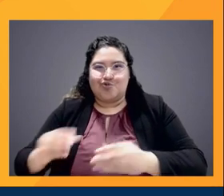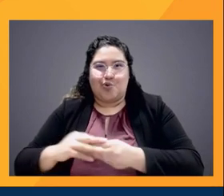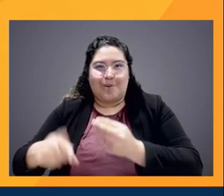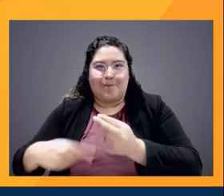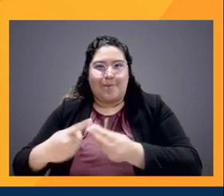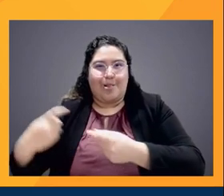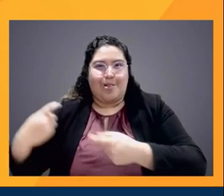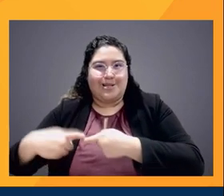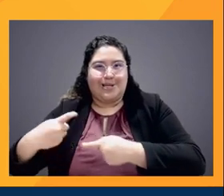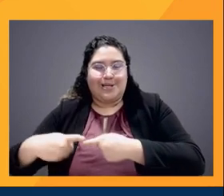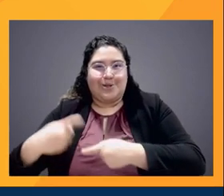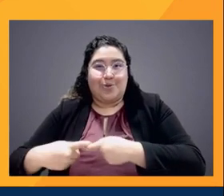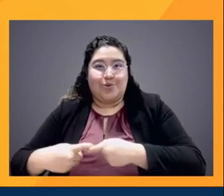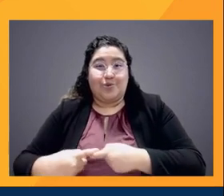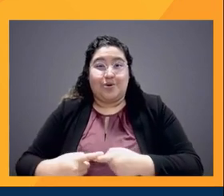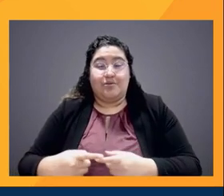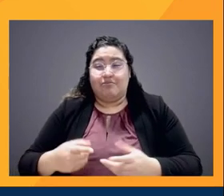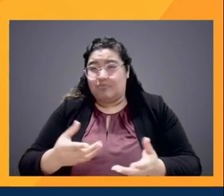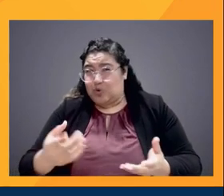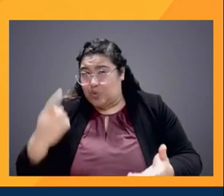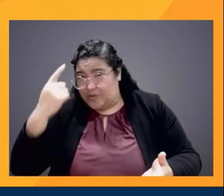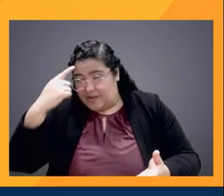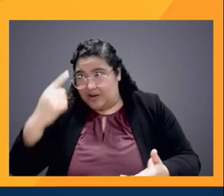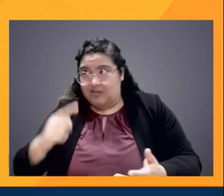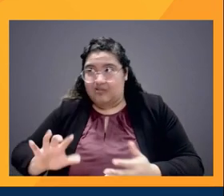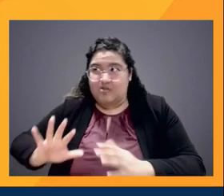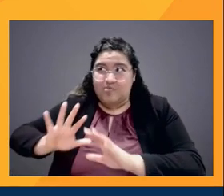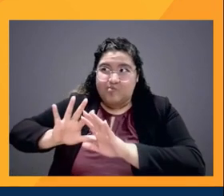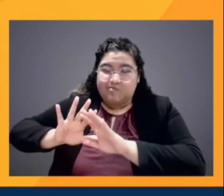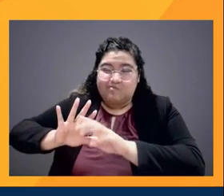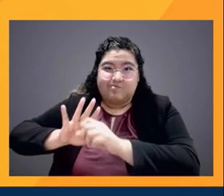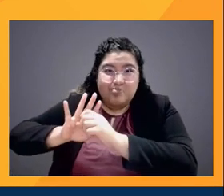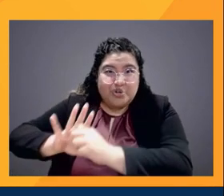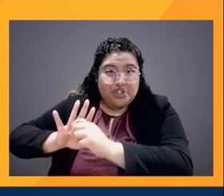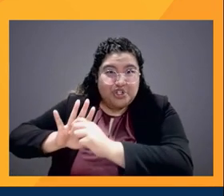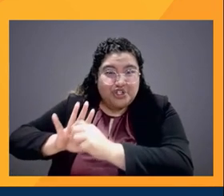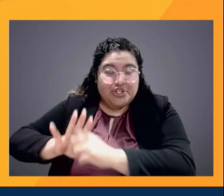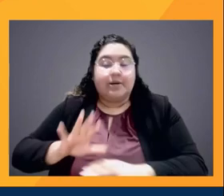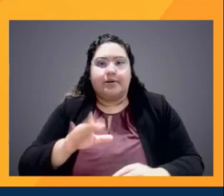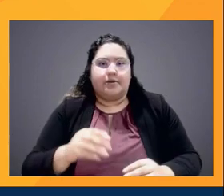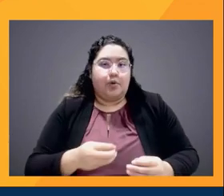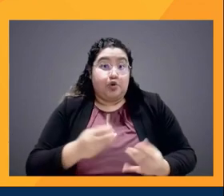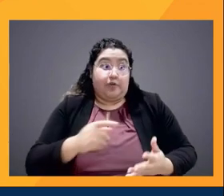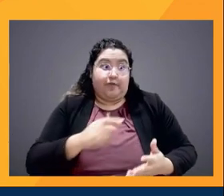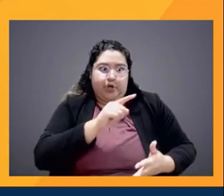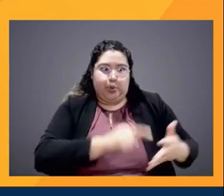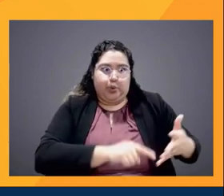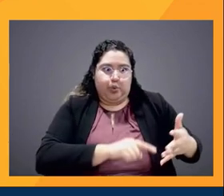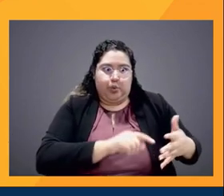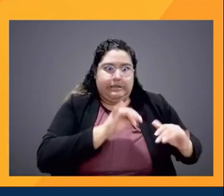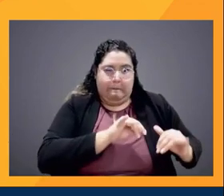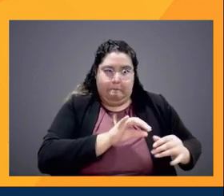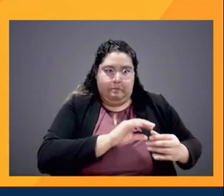do you think putting pressure? I mean, we talked a little bit about this. There's a couple of questions. There's a couple of questions about this, but putting pressure in terms of, uh,